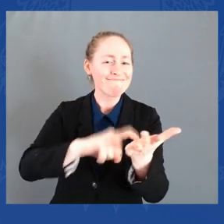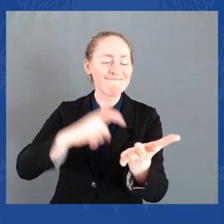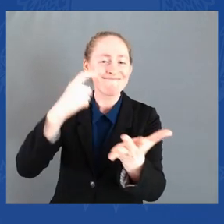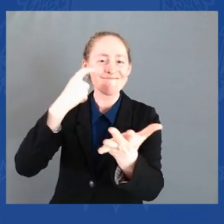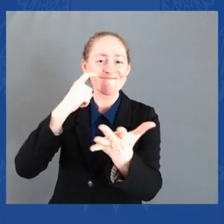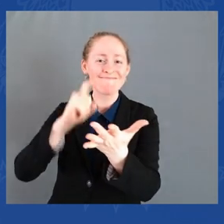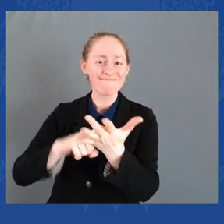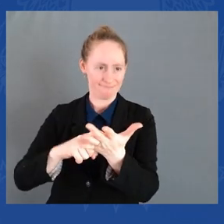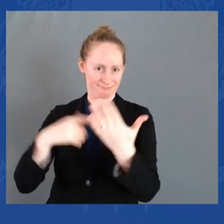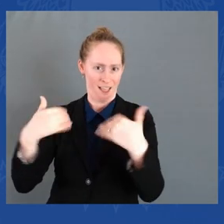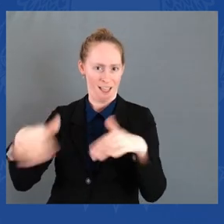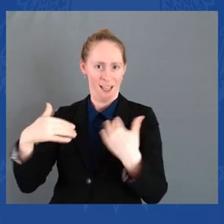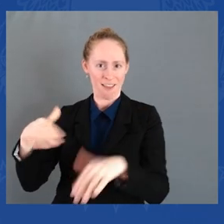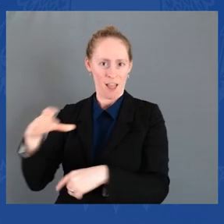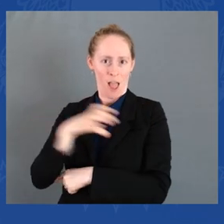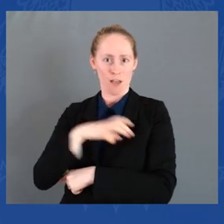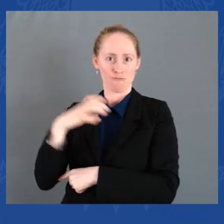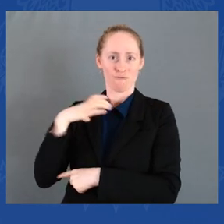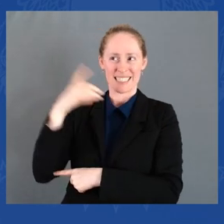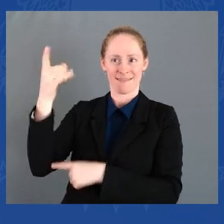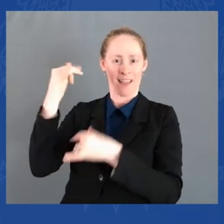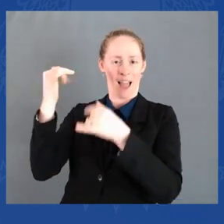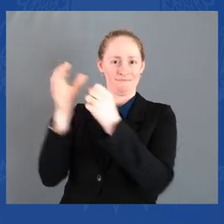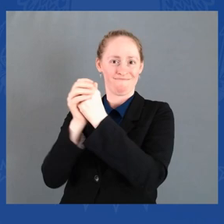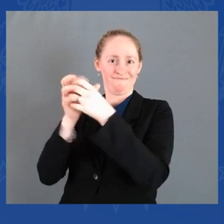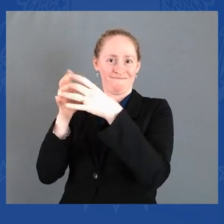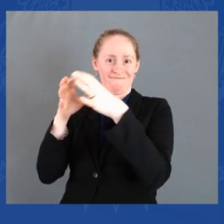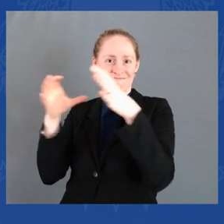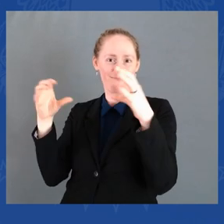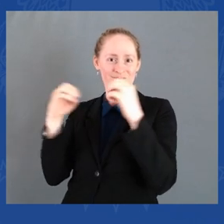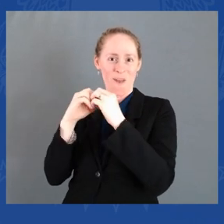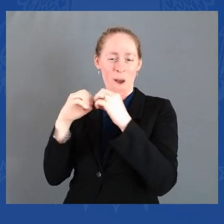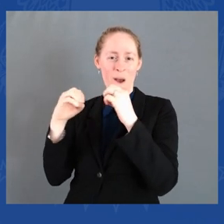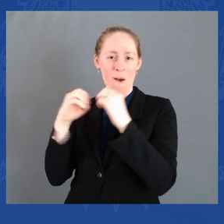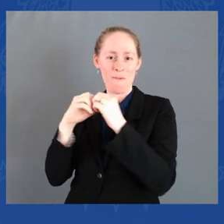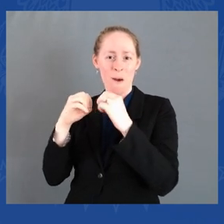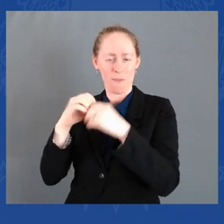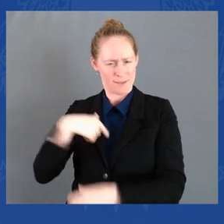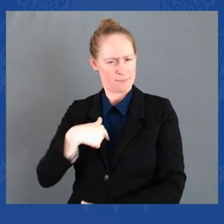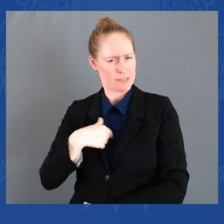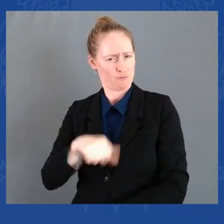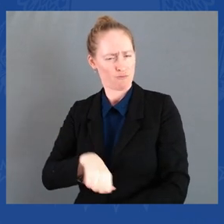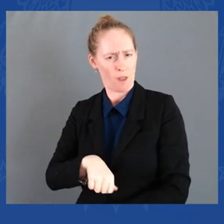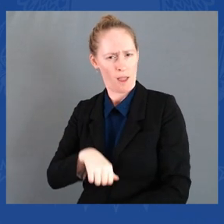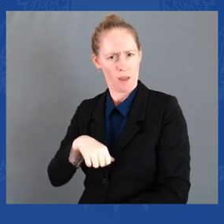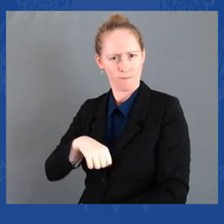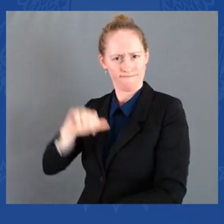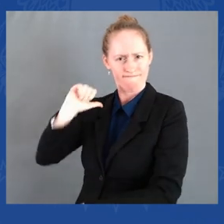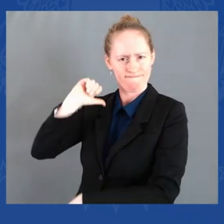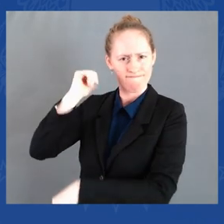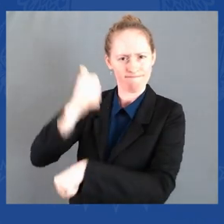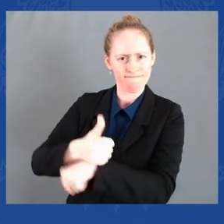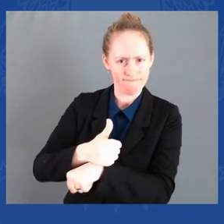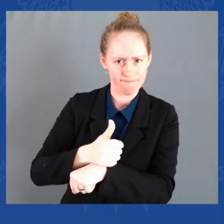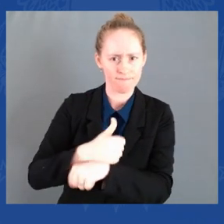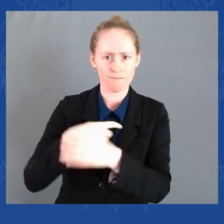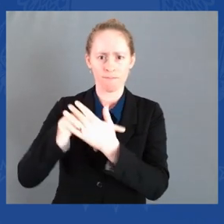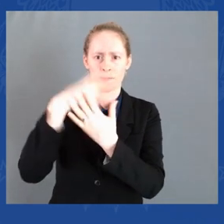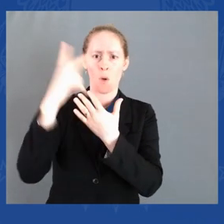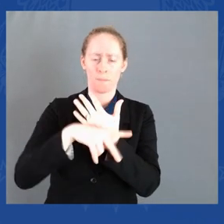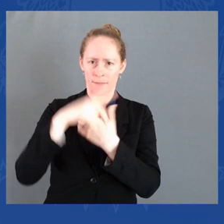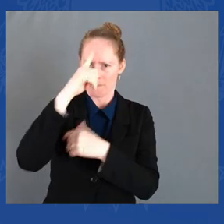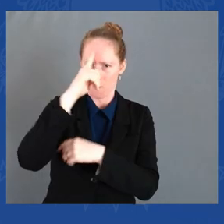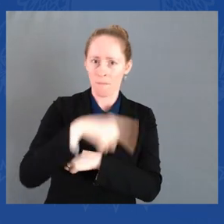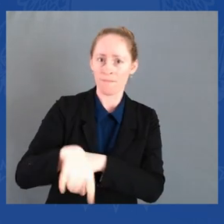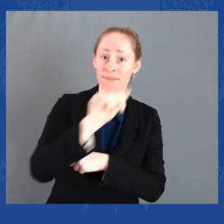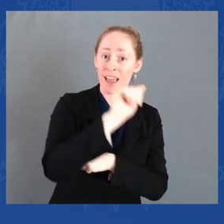I'm proud to have reestablished the White House Initiative on Asian American, Native American, Native Hawaiian and Pacific Islanders. Several members are here today,